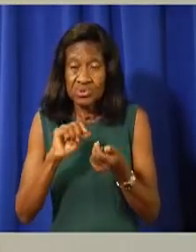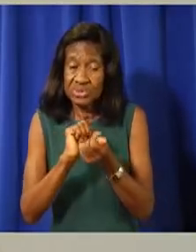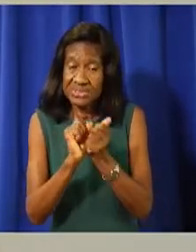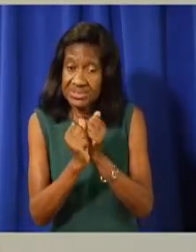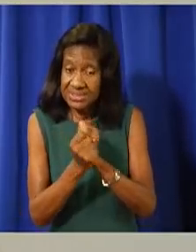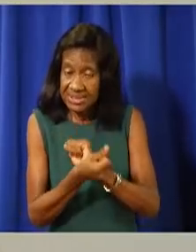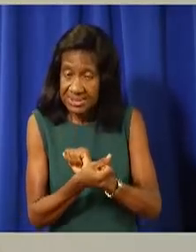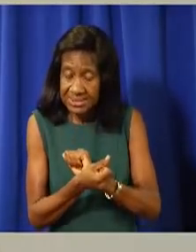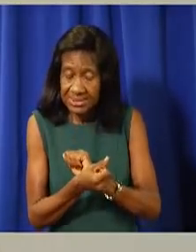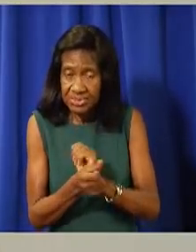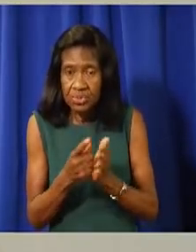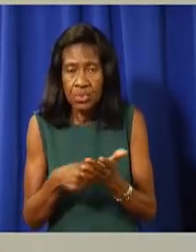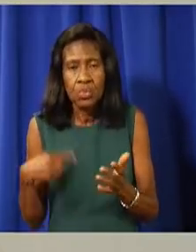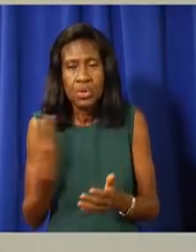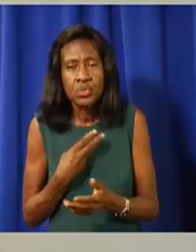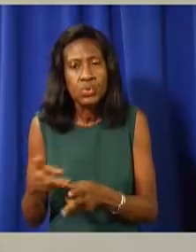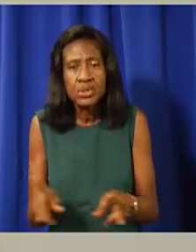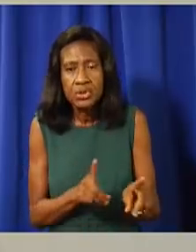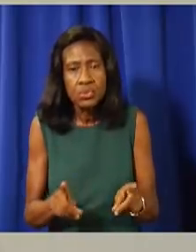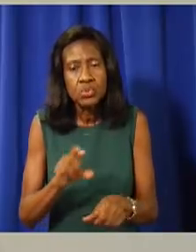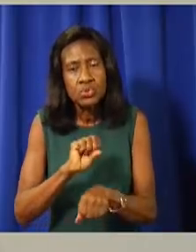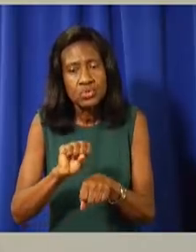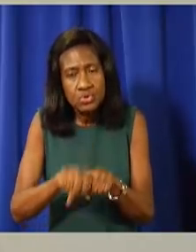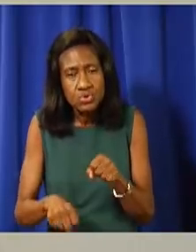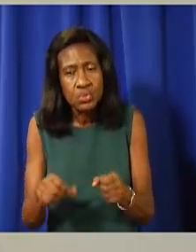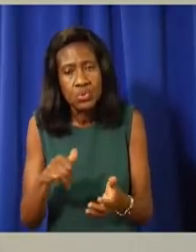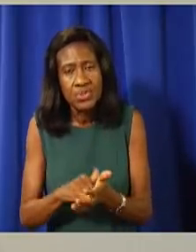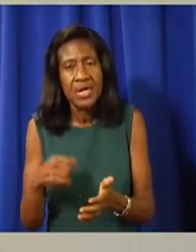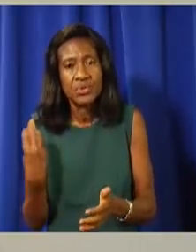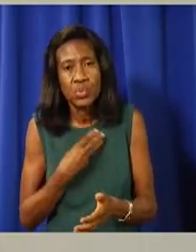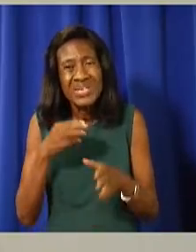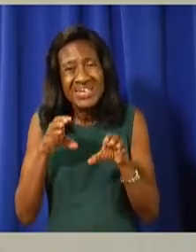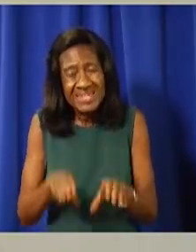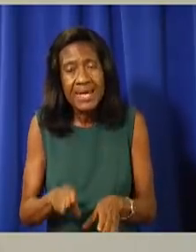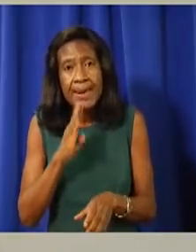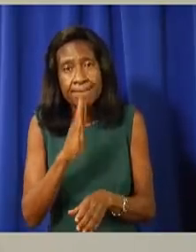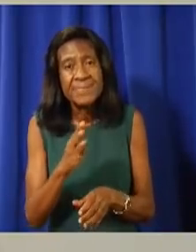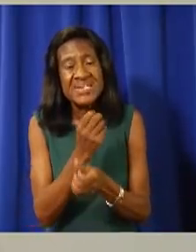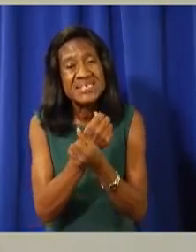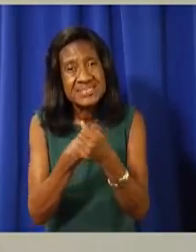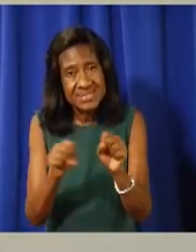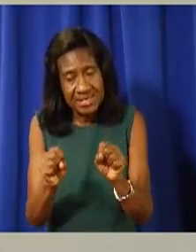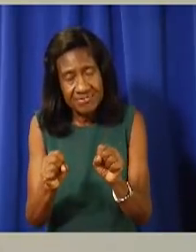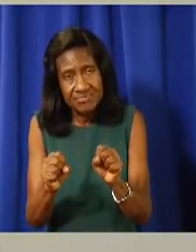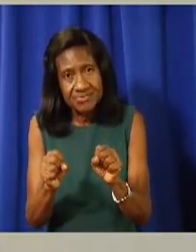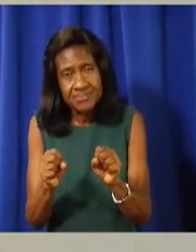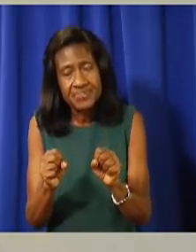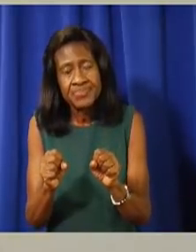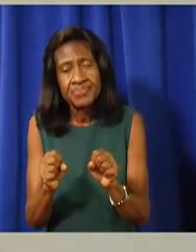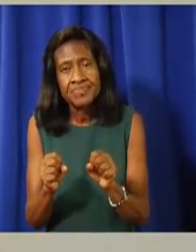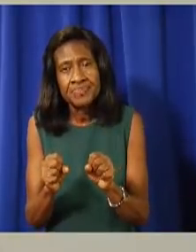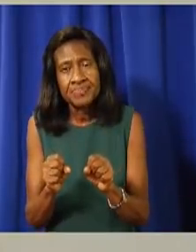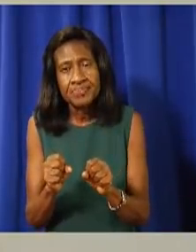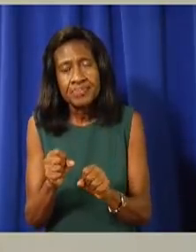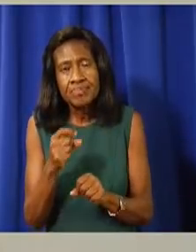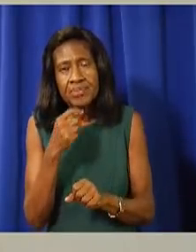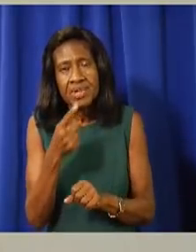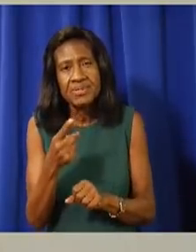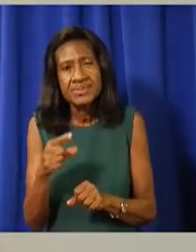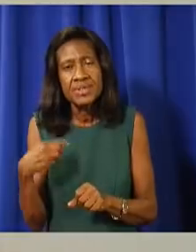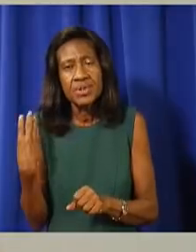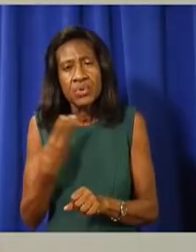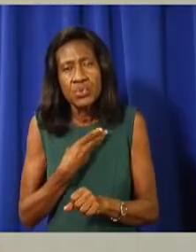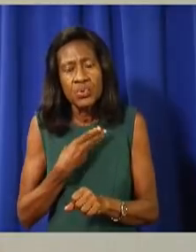As our Honourable Premier shared earlier, we will learn more about these behavioural